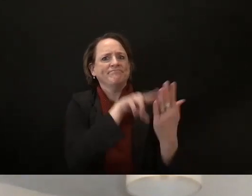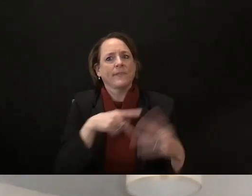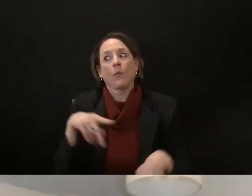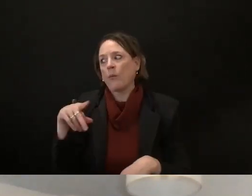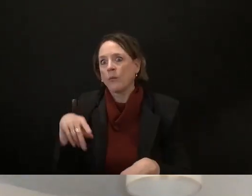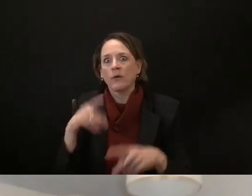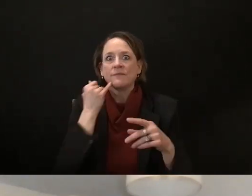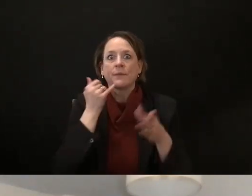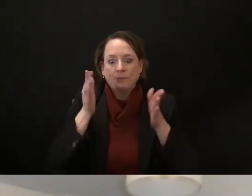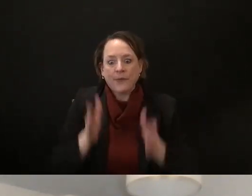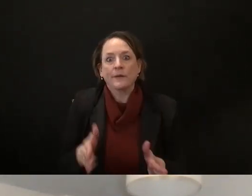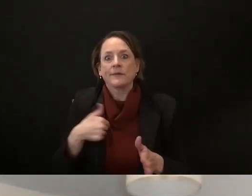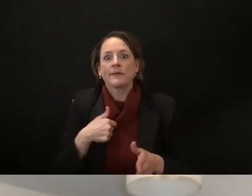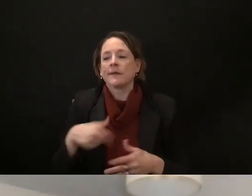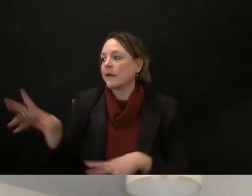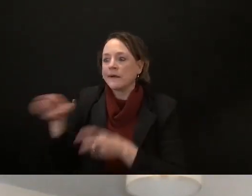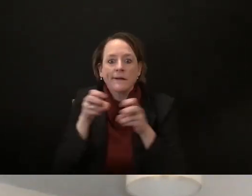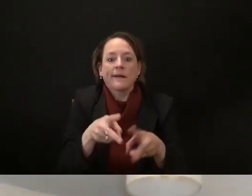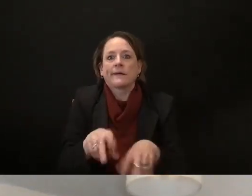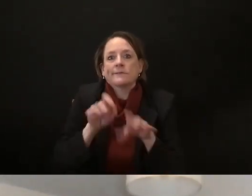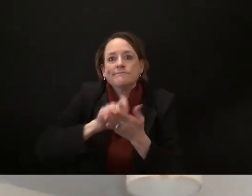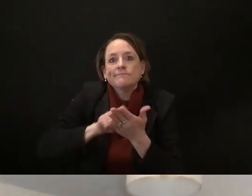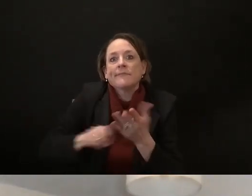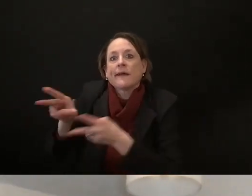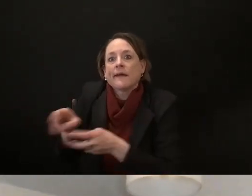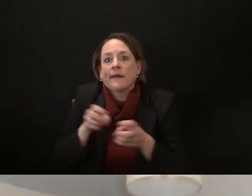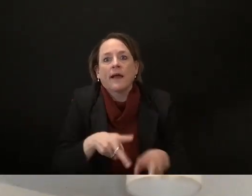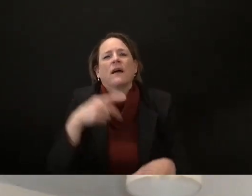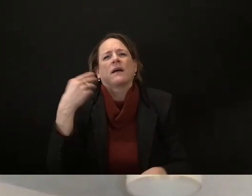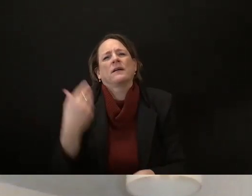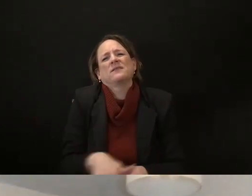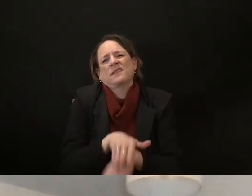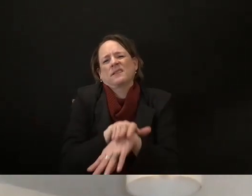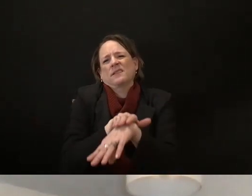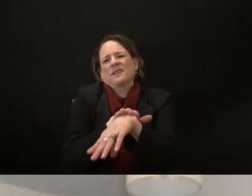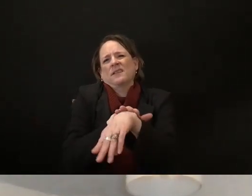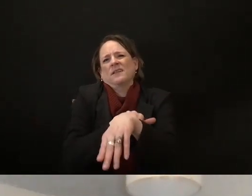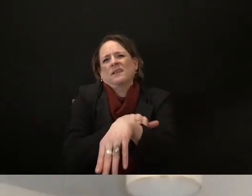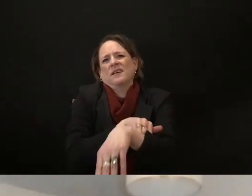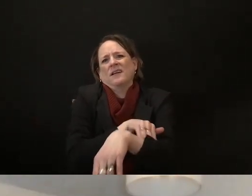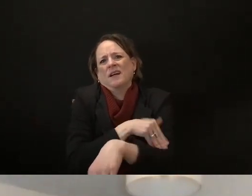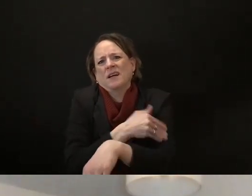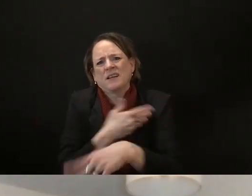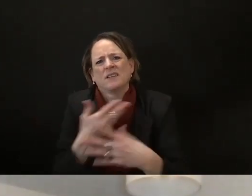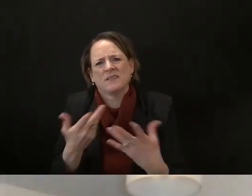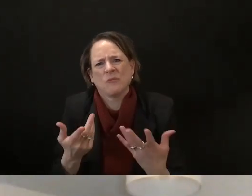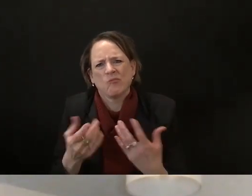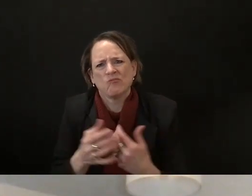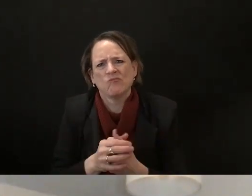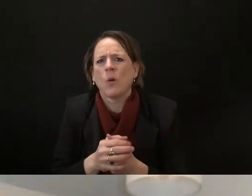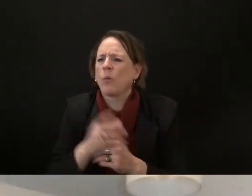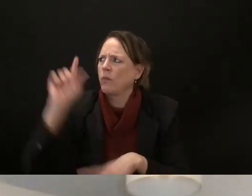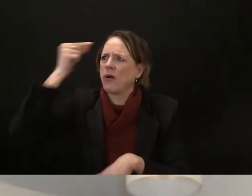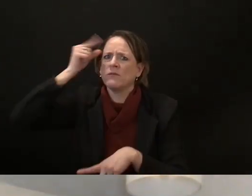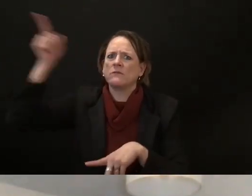we will be ready if this ever happens again hopefully it won't yeah i mean it's a um